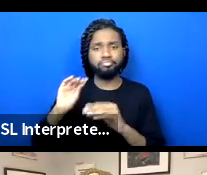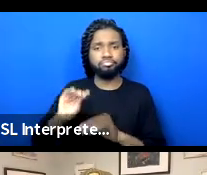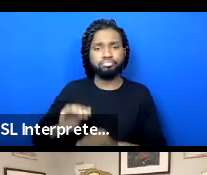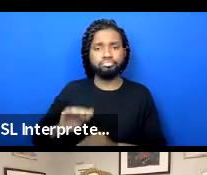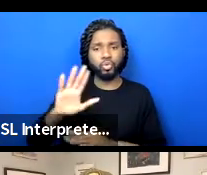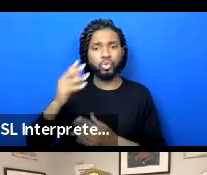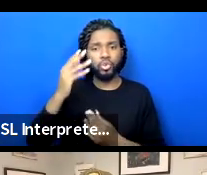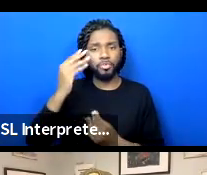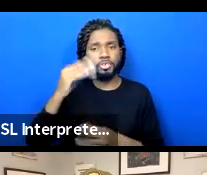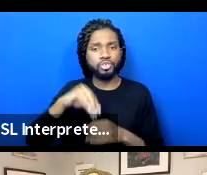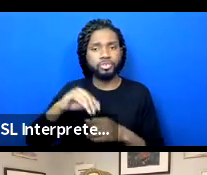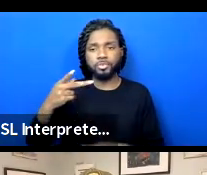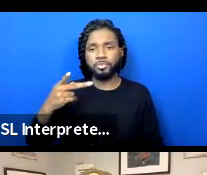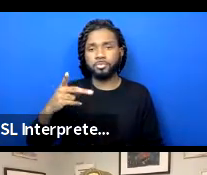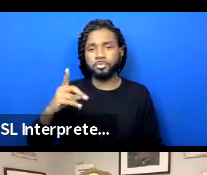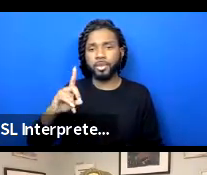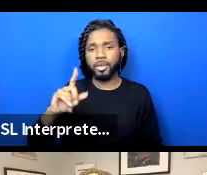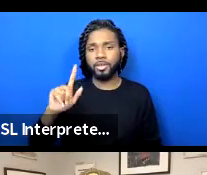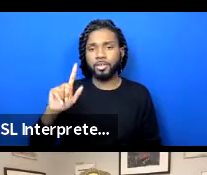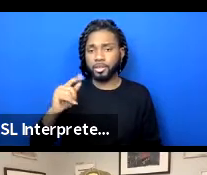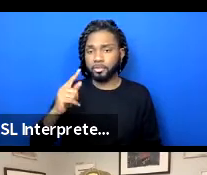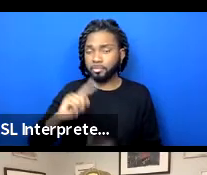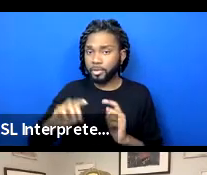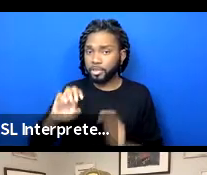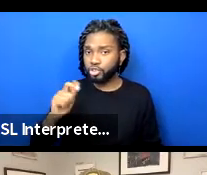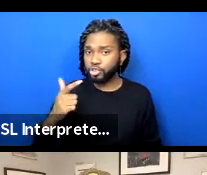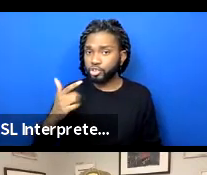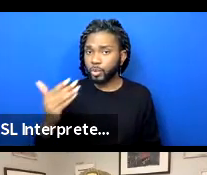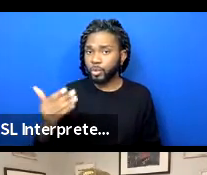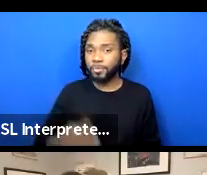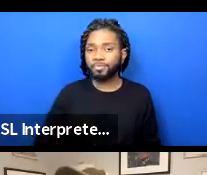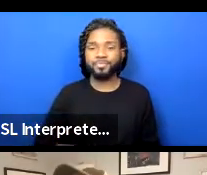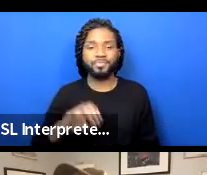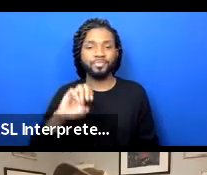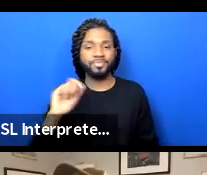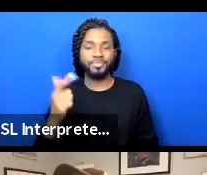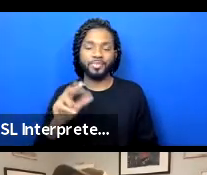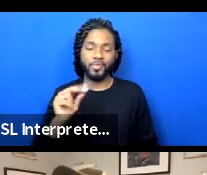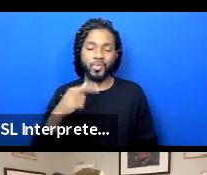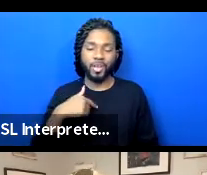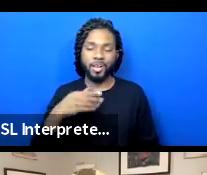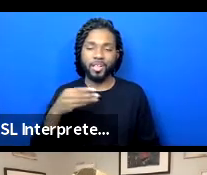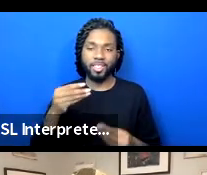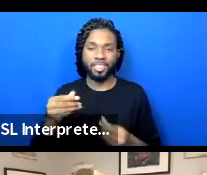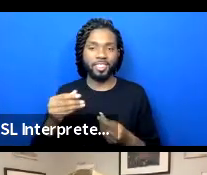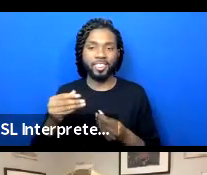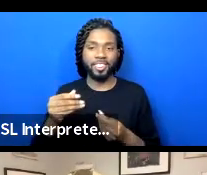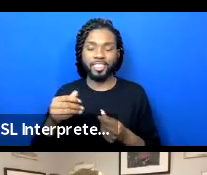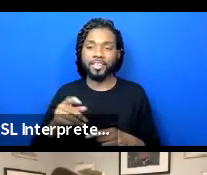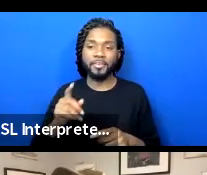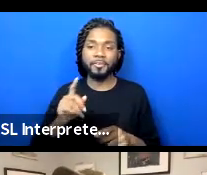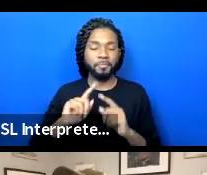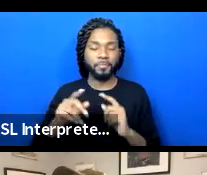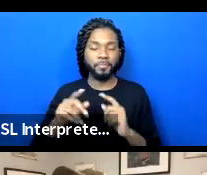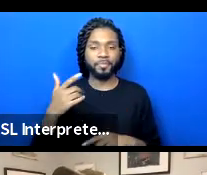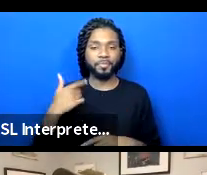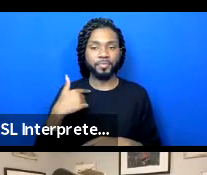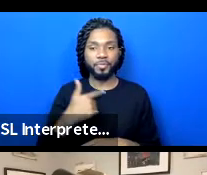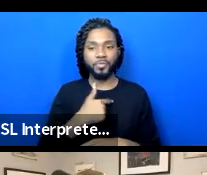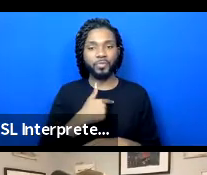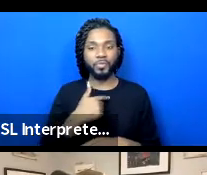Go ahead, EG, and finish your thought. No, was just, I was joking. I was just, no, we were, we were